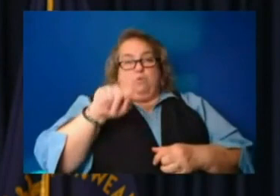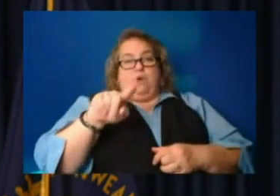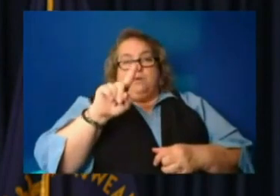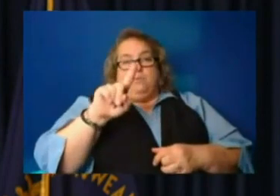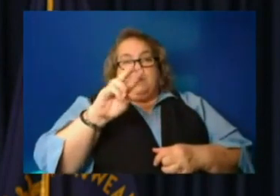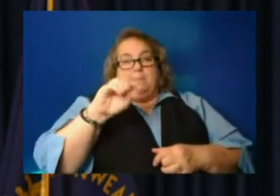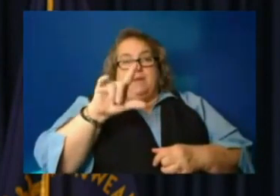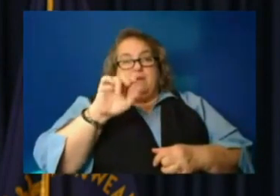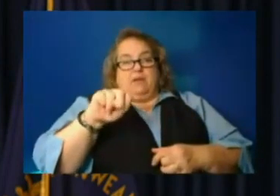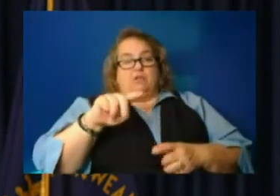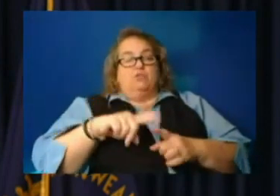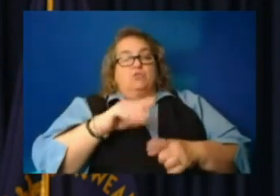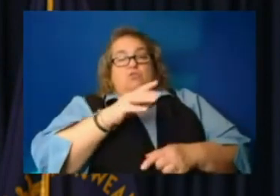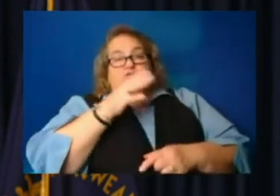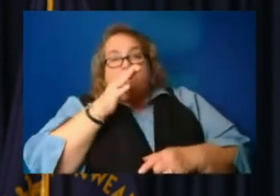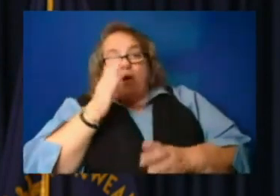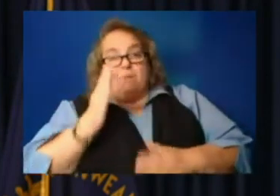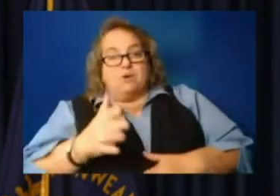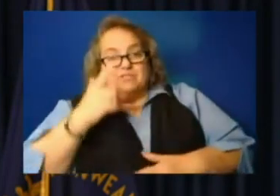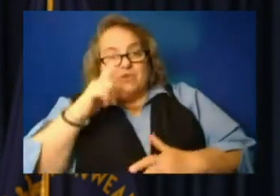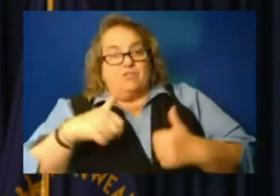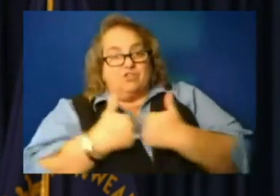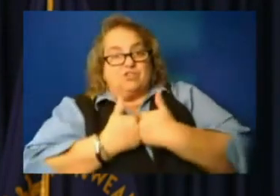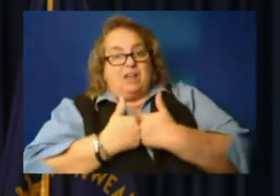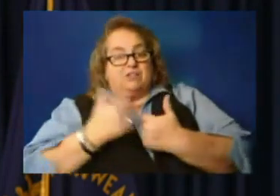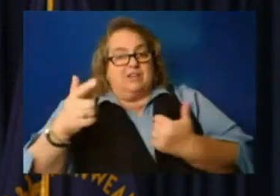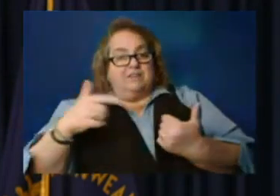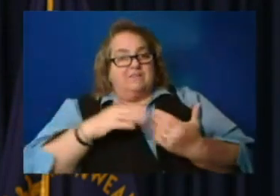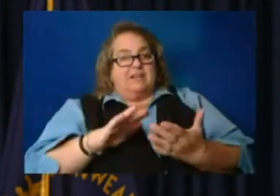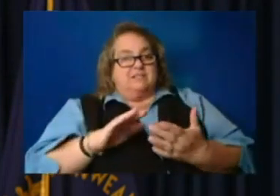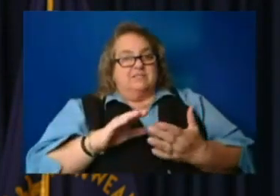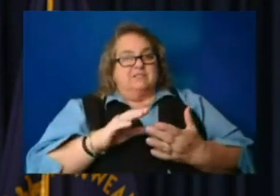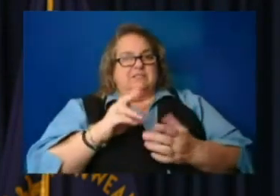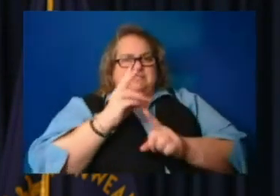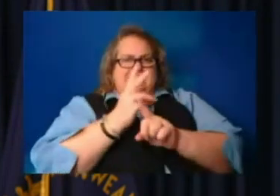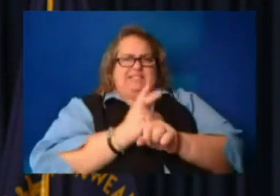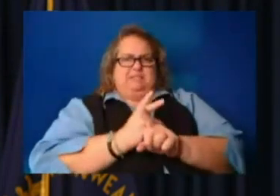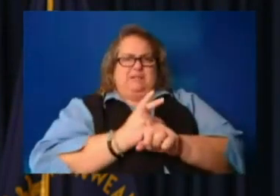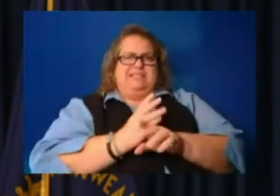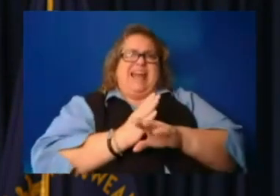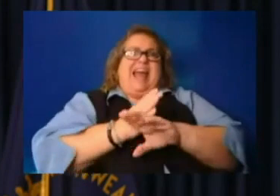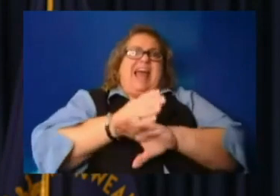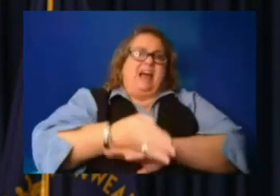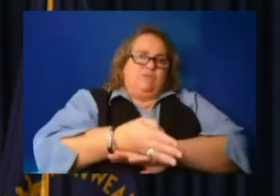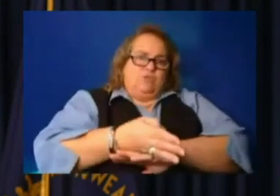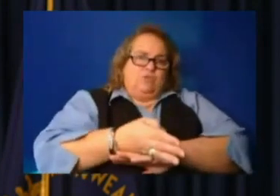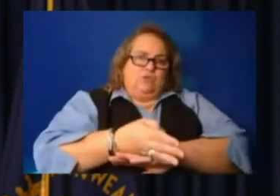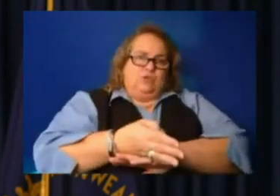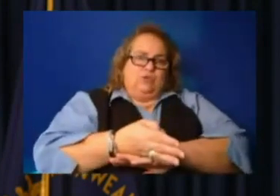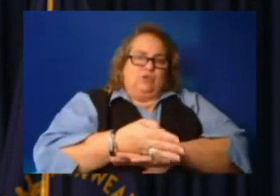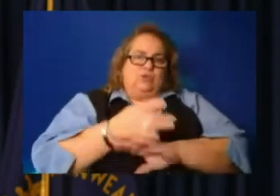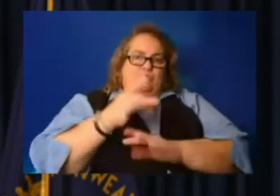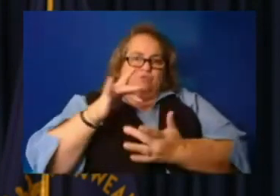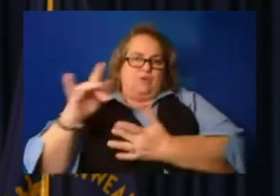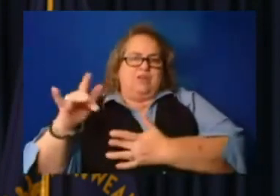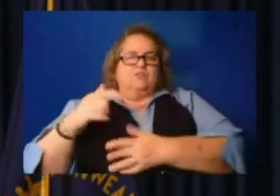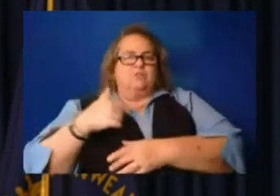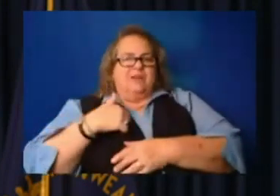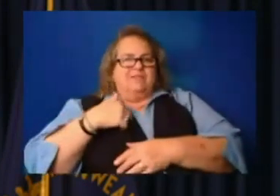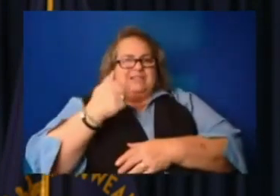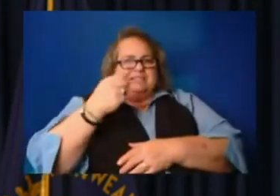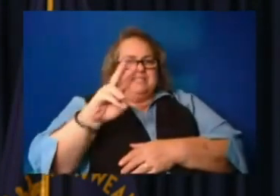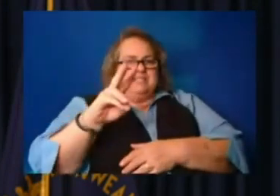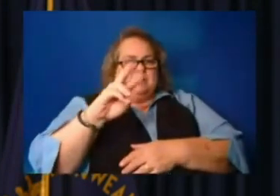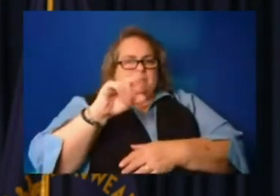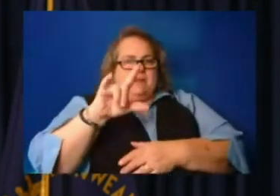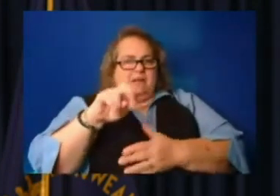the challenges they faced six months after this. We've got 16 million dollars from that fund going